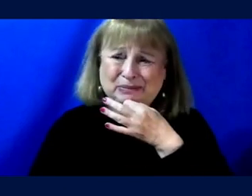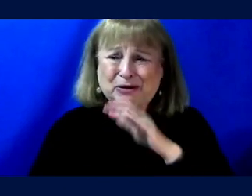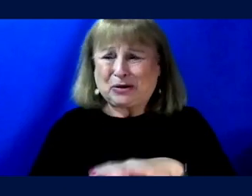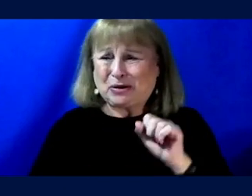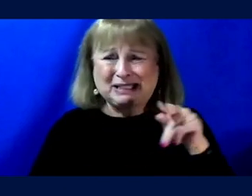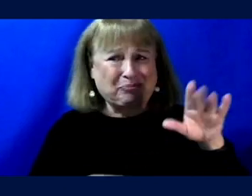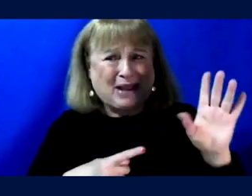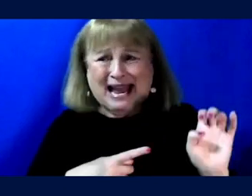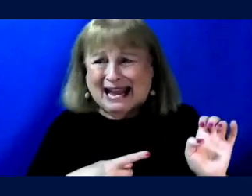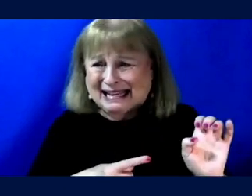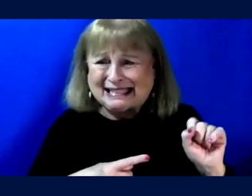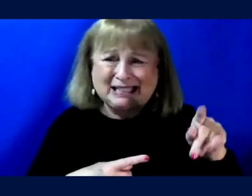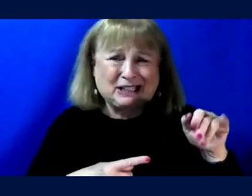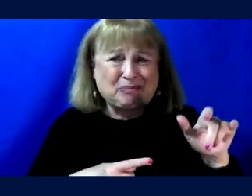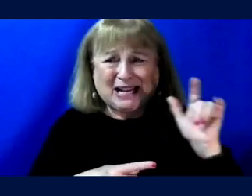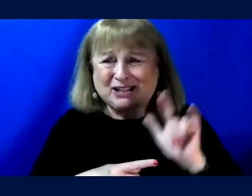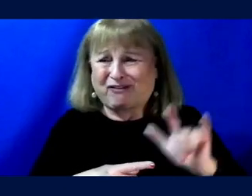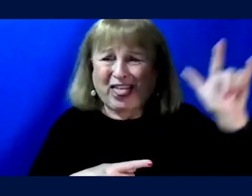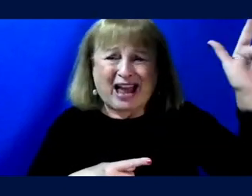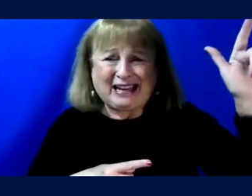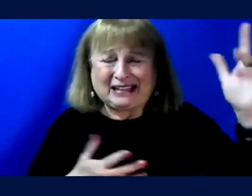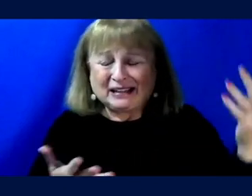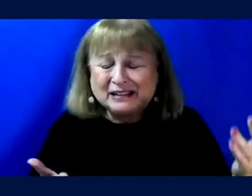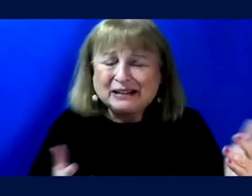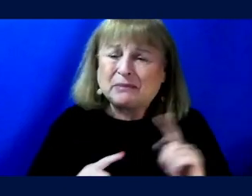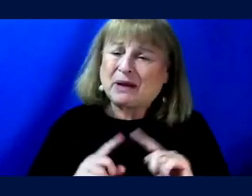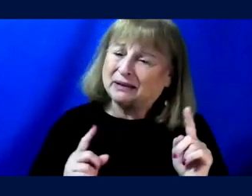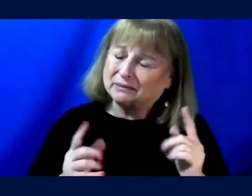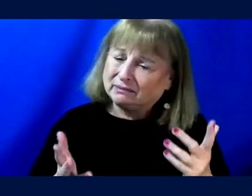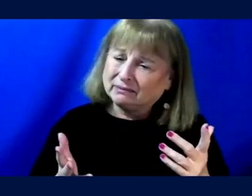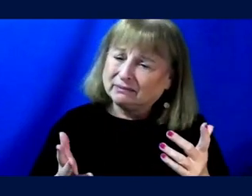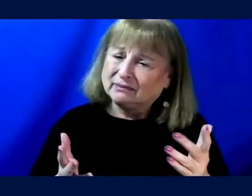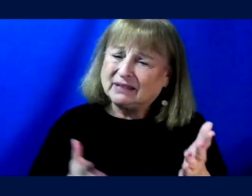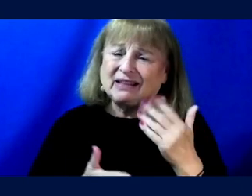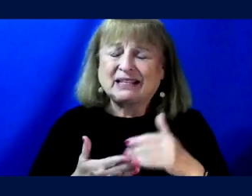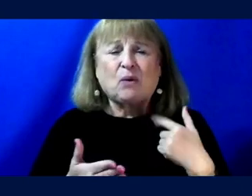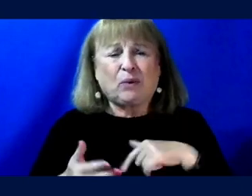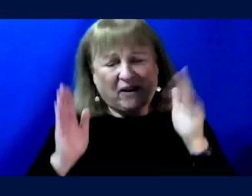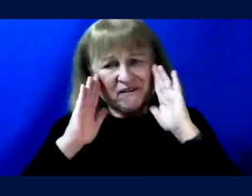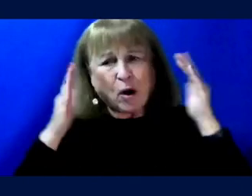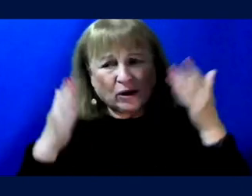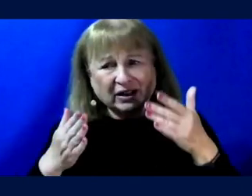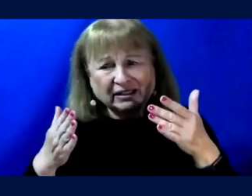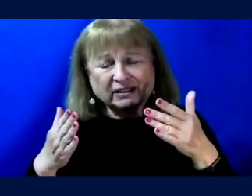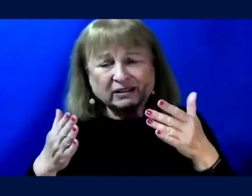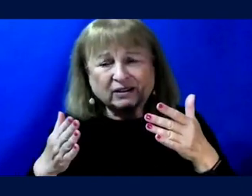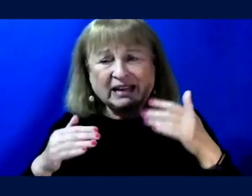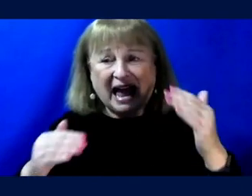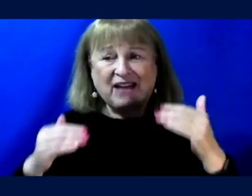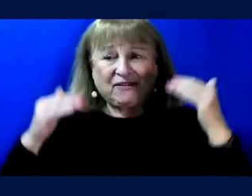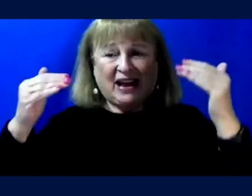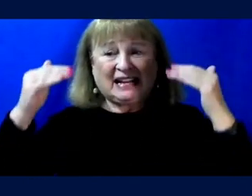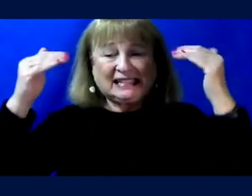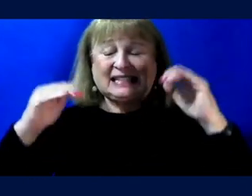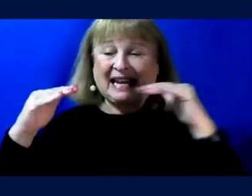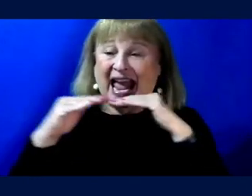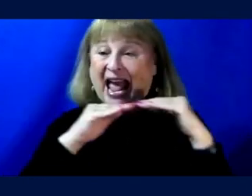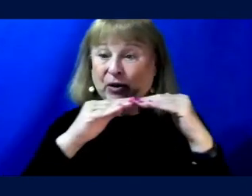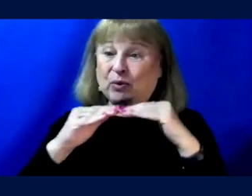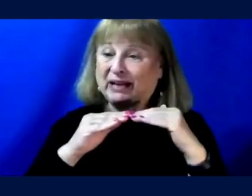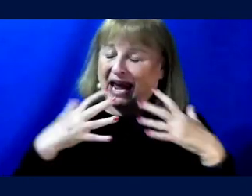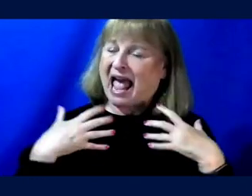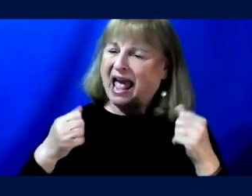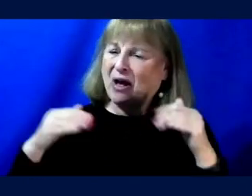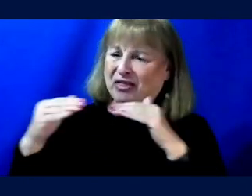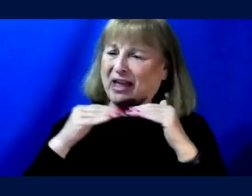space or space flight, but the, the center, we are focused on advancing equity, largely health